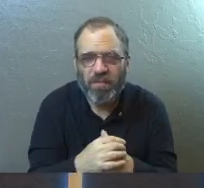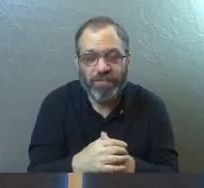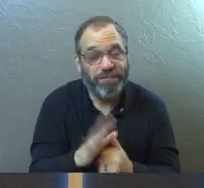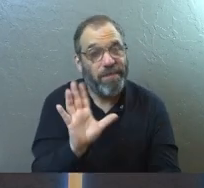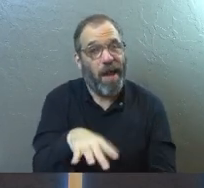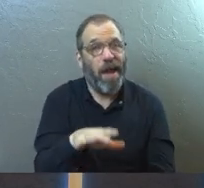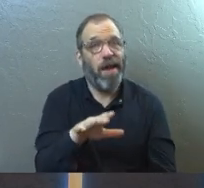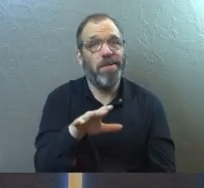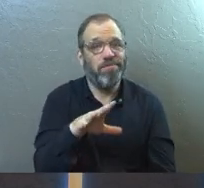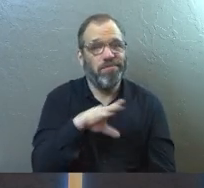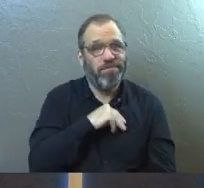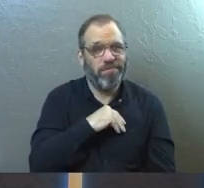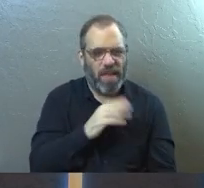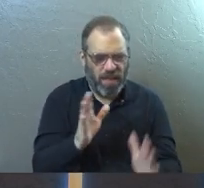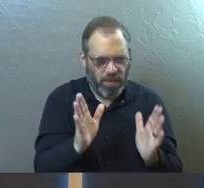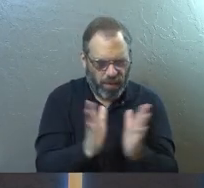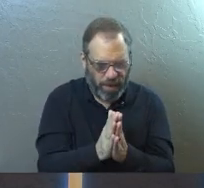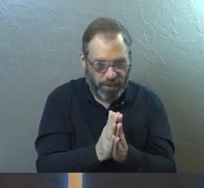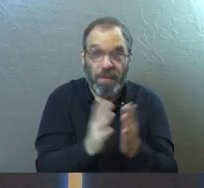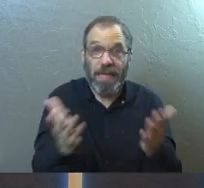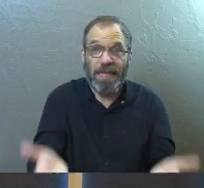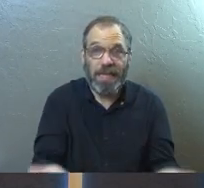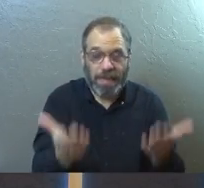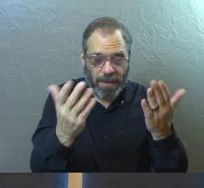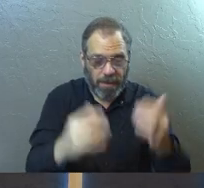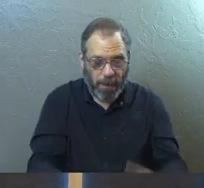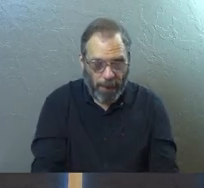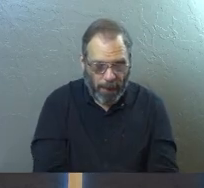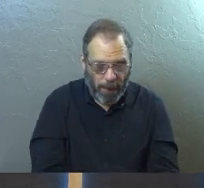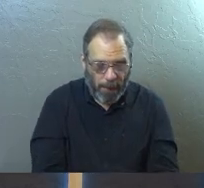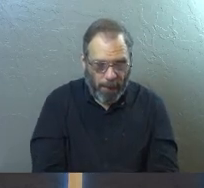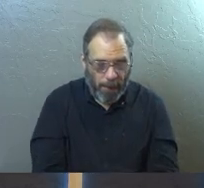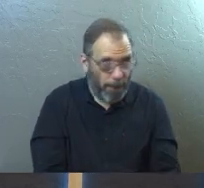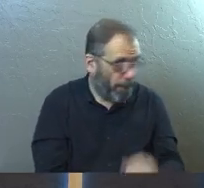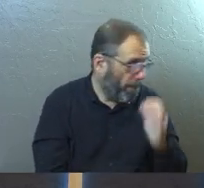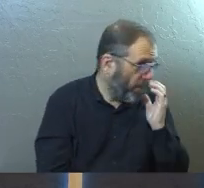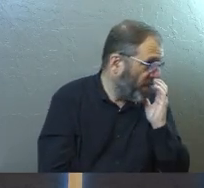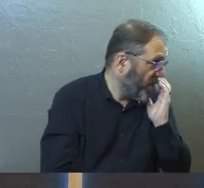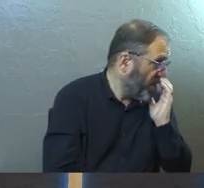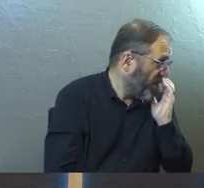Face it. All let's pray. Would you guys stand? We'll stand and then.